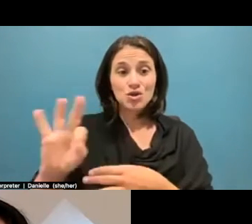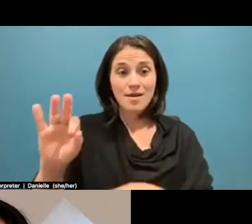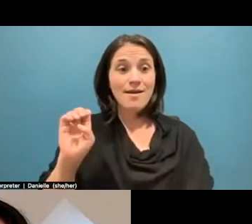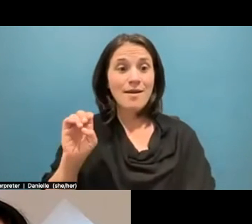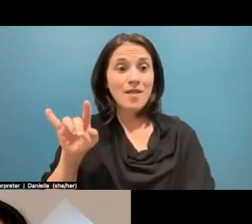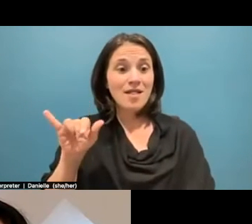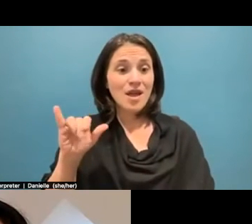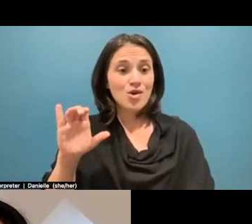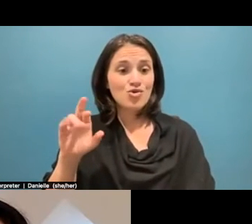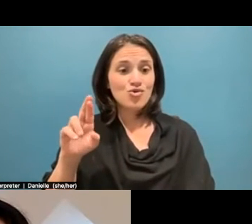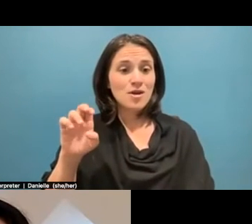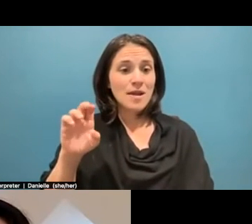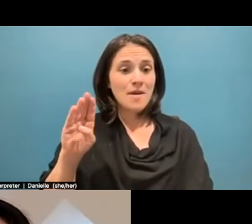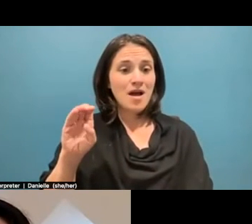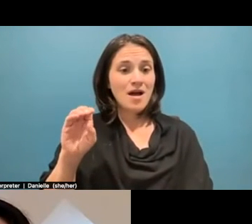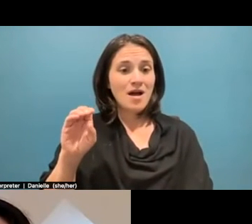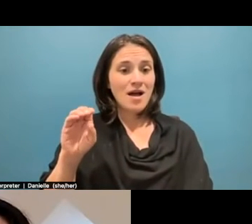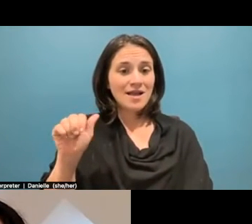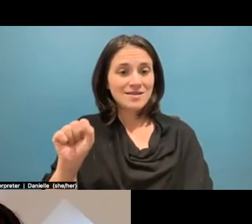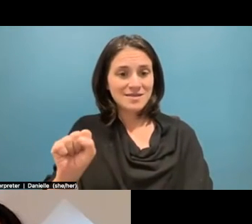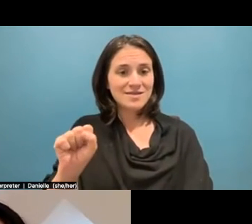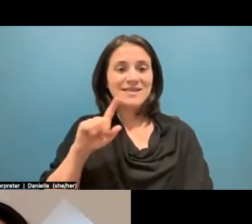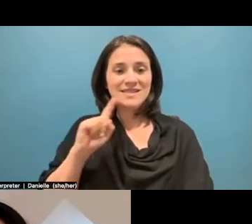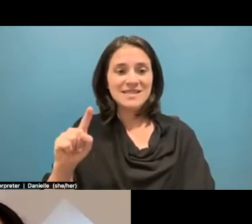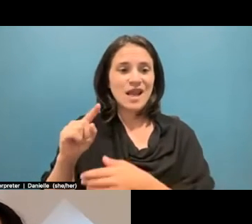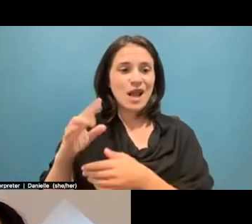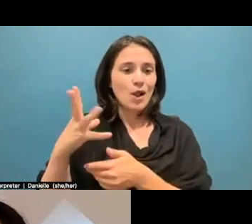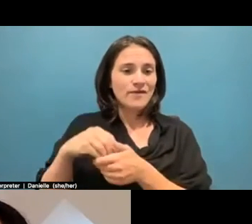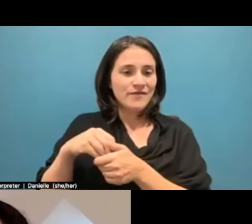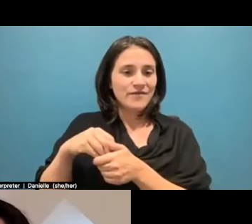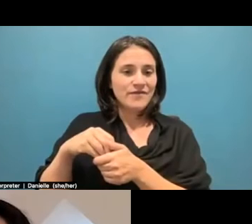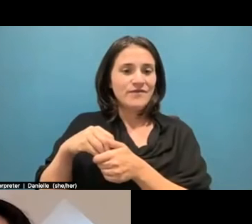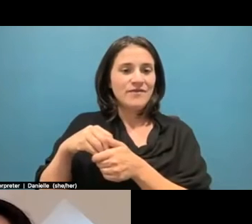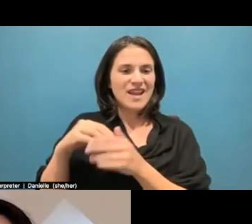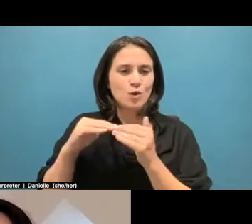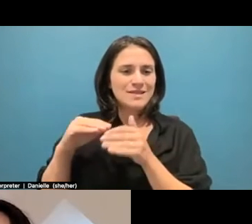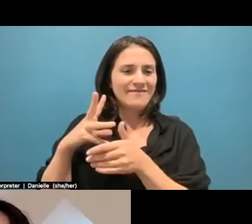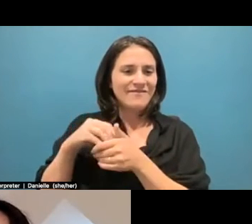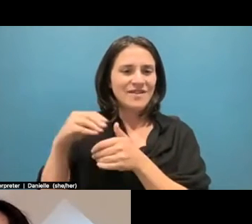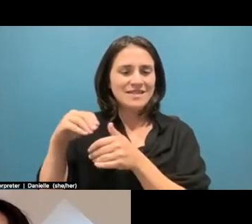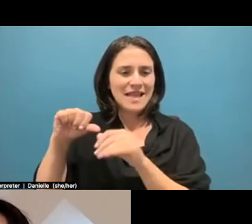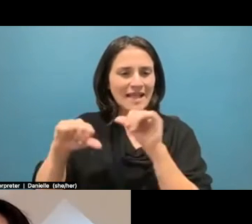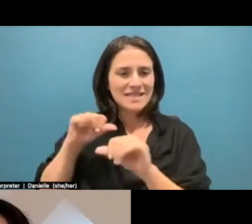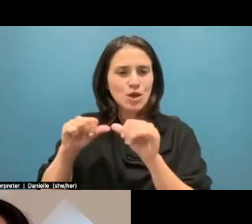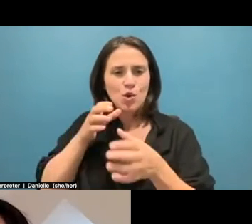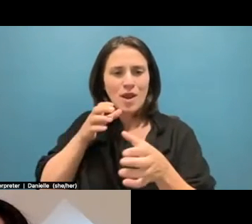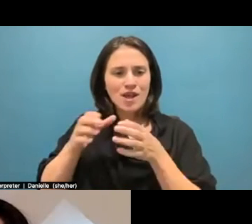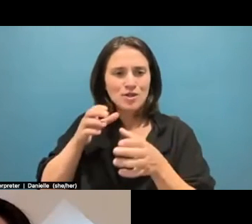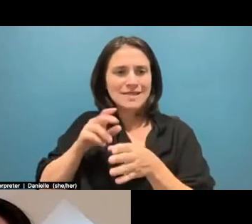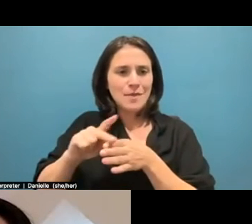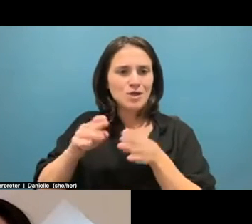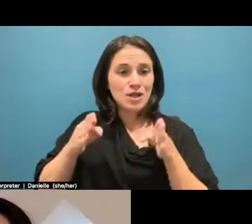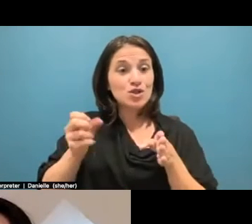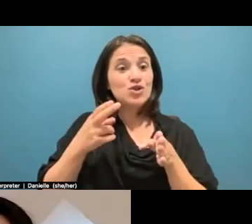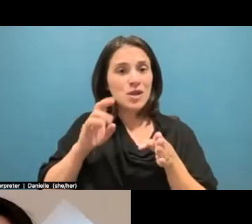our inclusive science communication program specialist. So she's going to take over doing the Q&A.